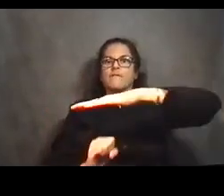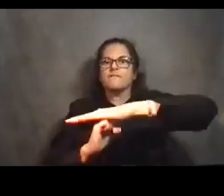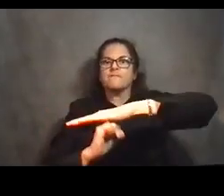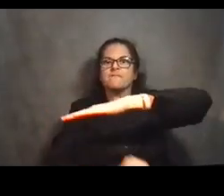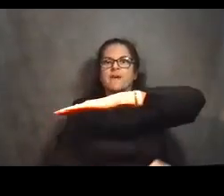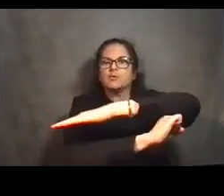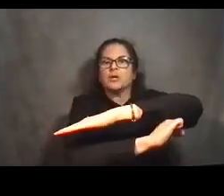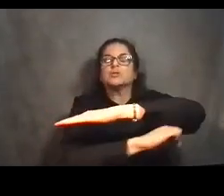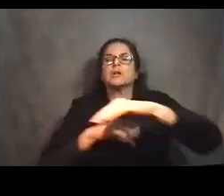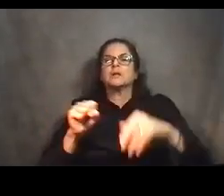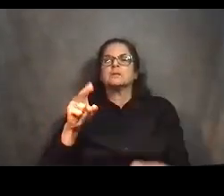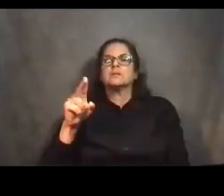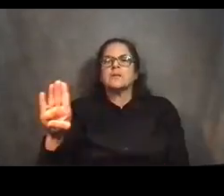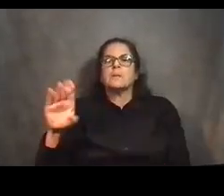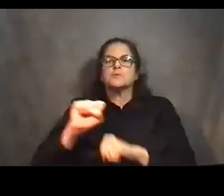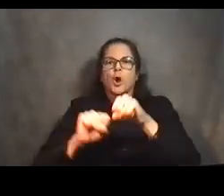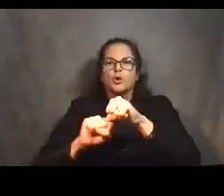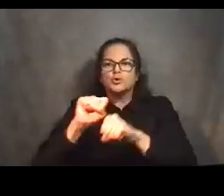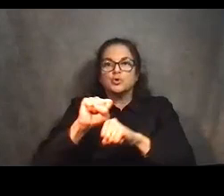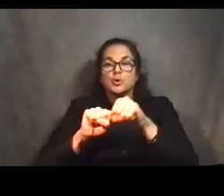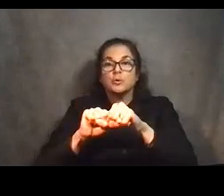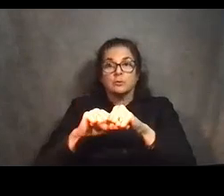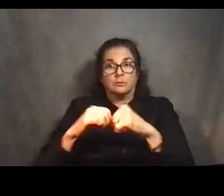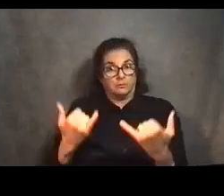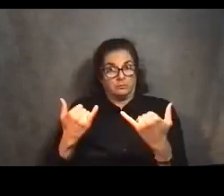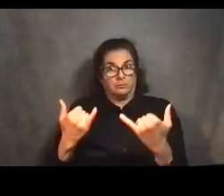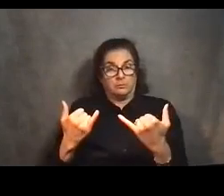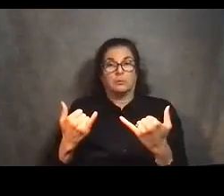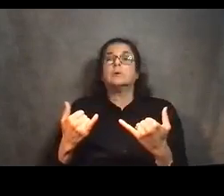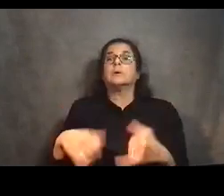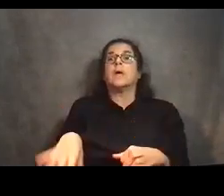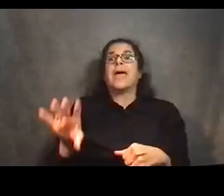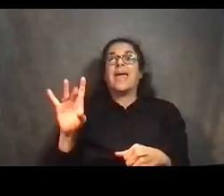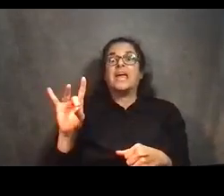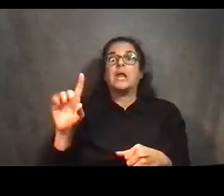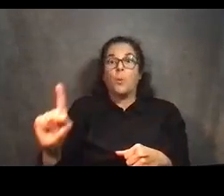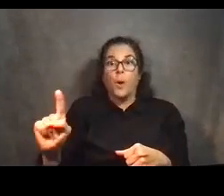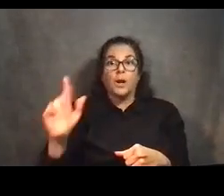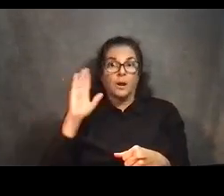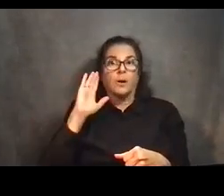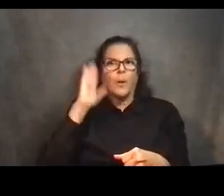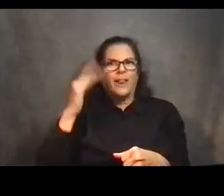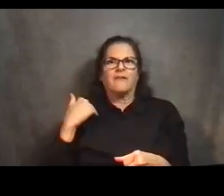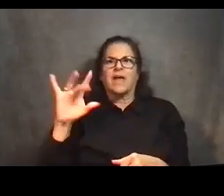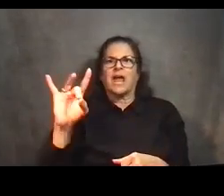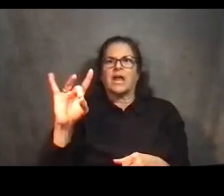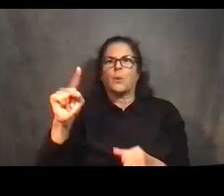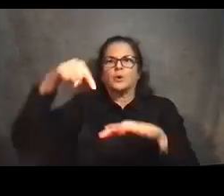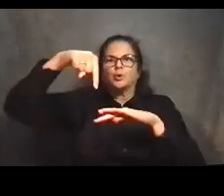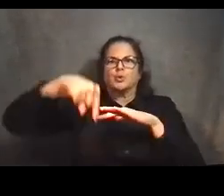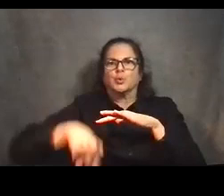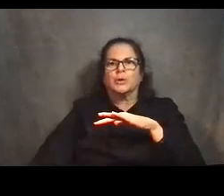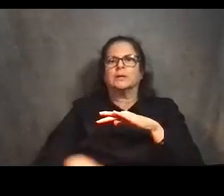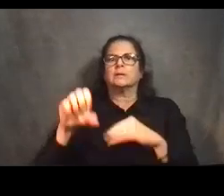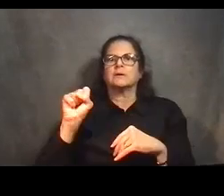our substructure work. Currently, we've completed six out of 81 drill shafts and two out of 80 columns required for